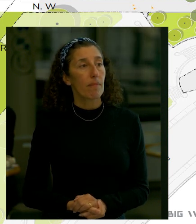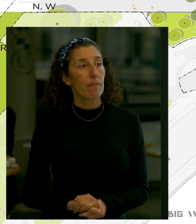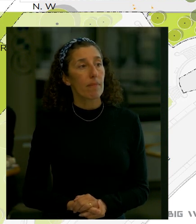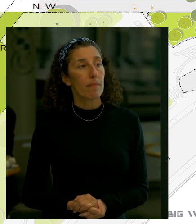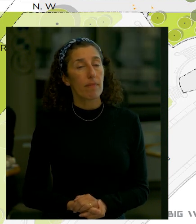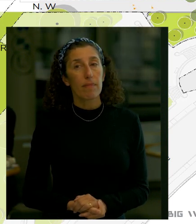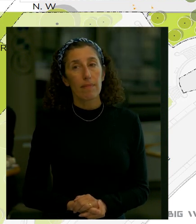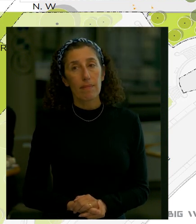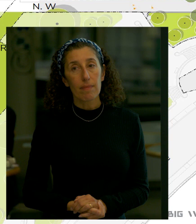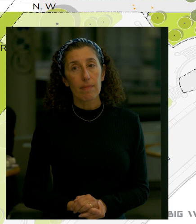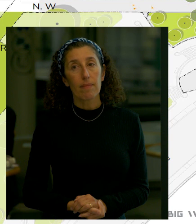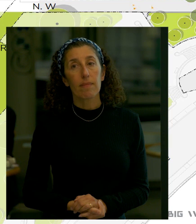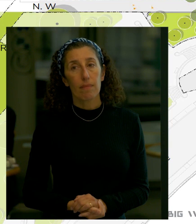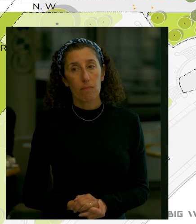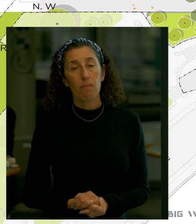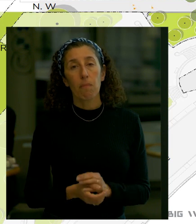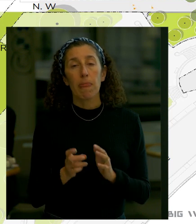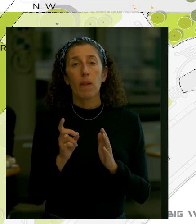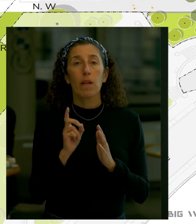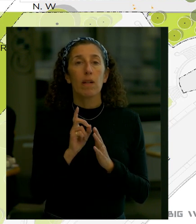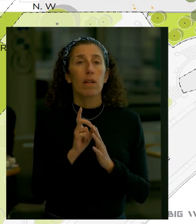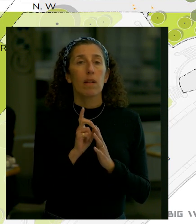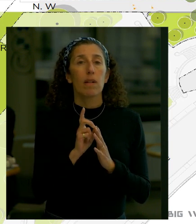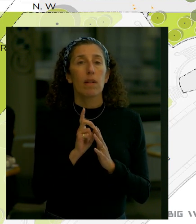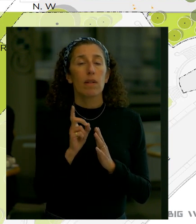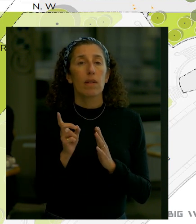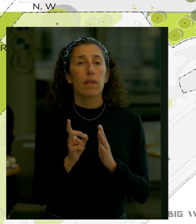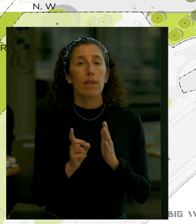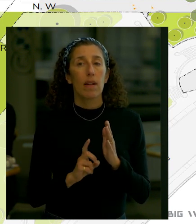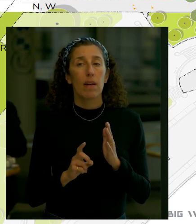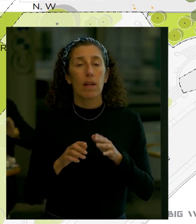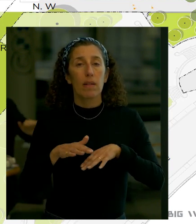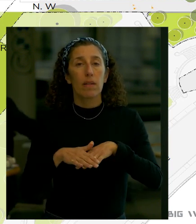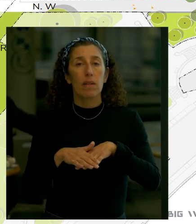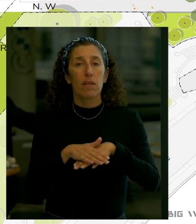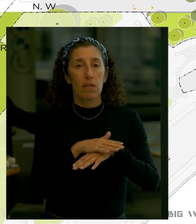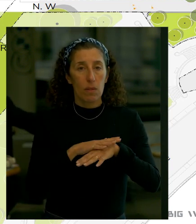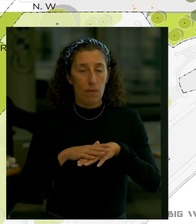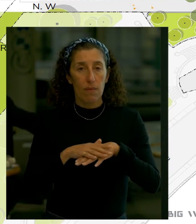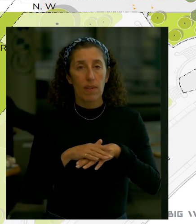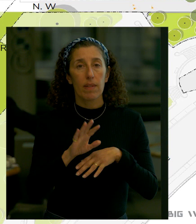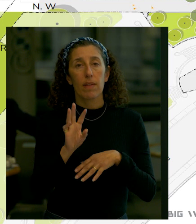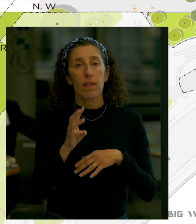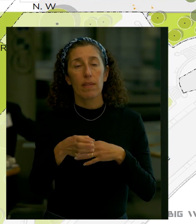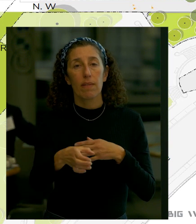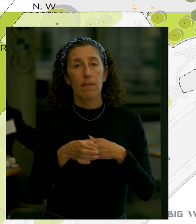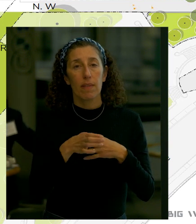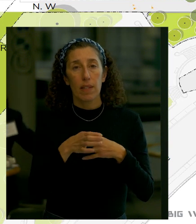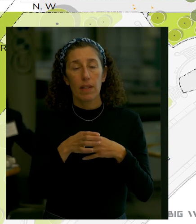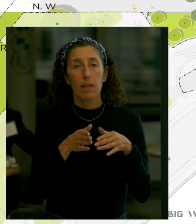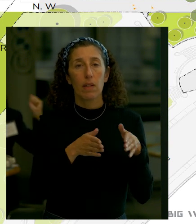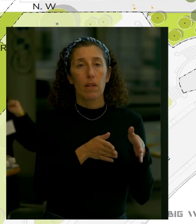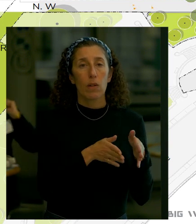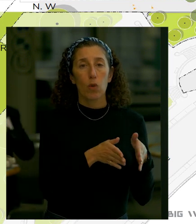of the surface elements on the new esplanade that has that slight expansion of six feet we've put some curvature to the path and we've